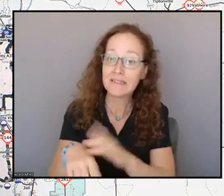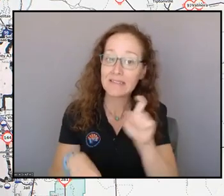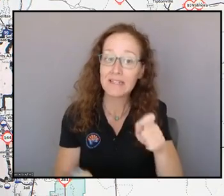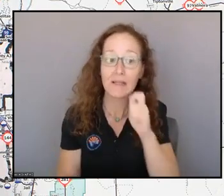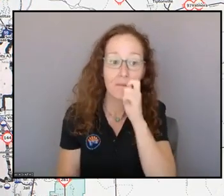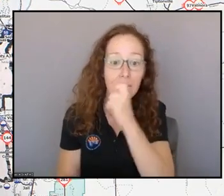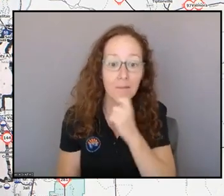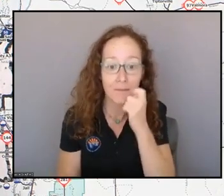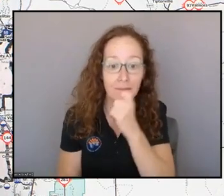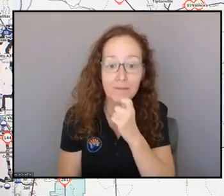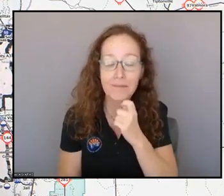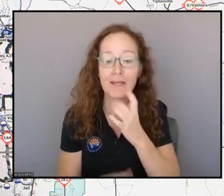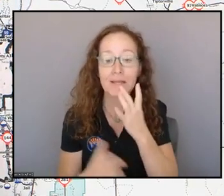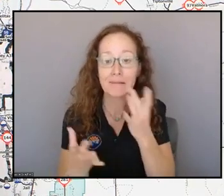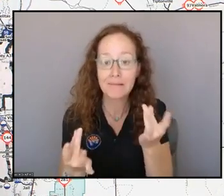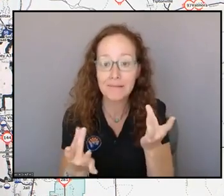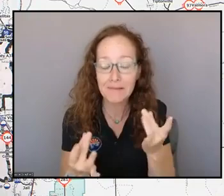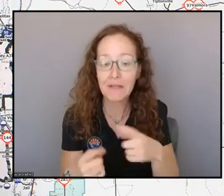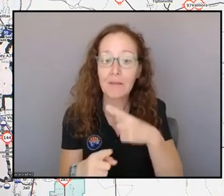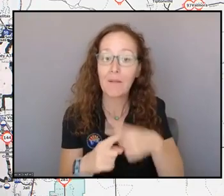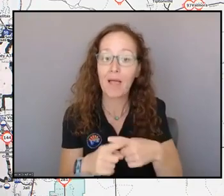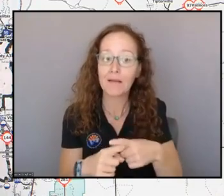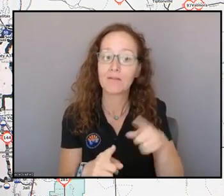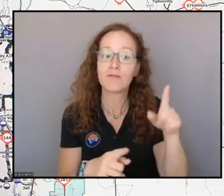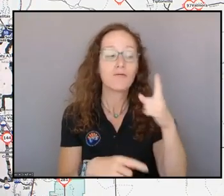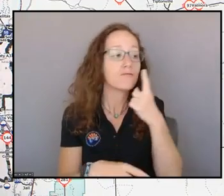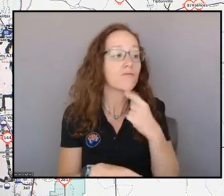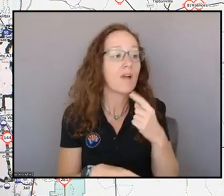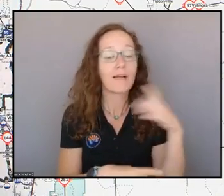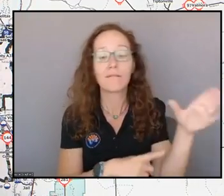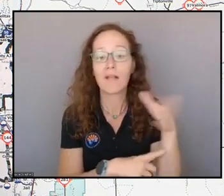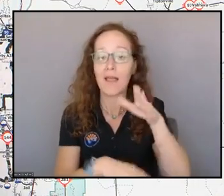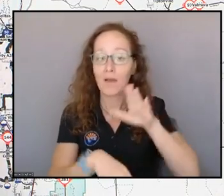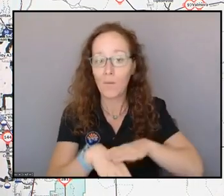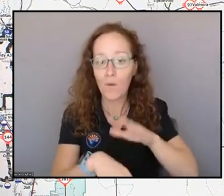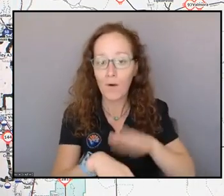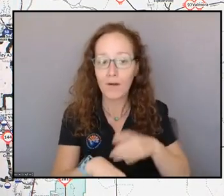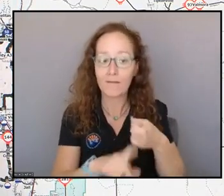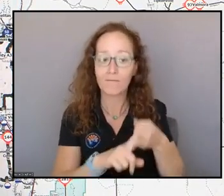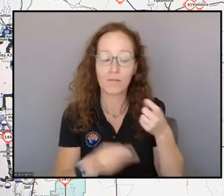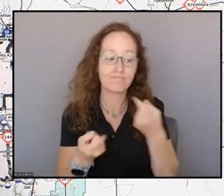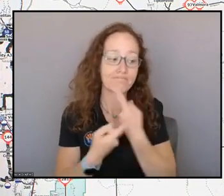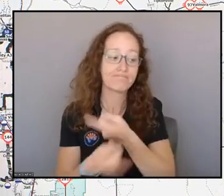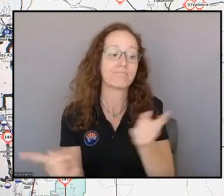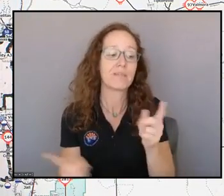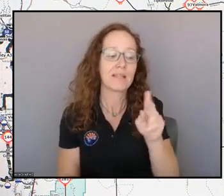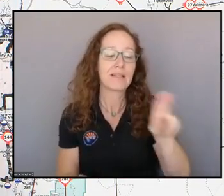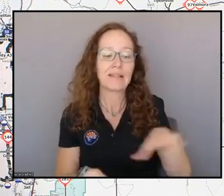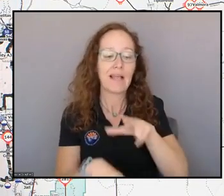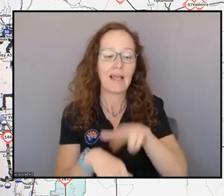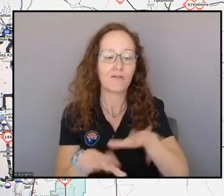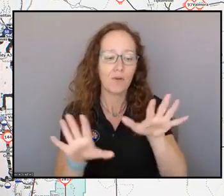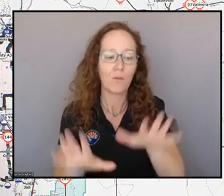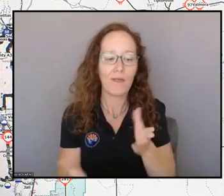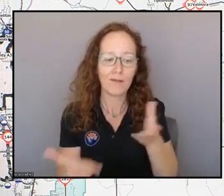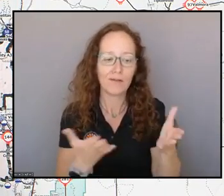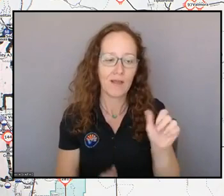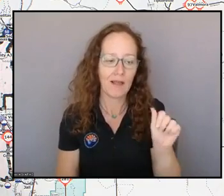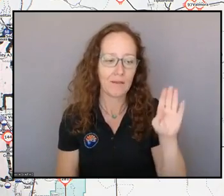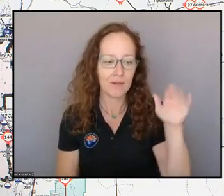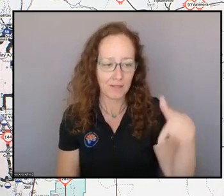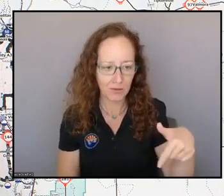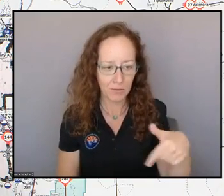have a red flag warning today issued by the National Weather Service in Albuquerque, and that is going from 1,200 until 2